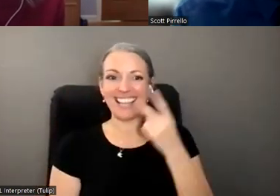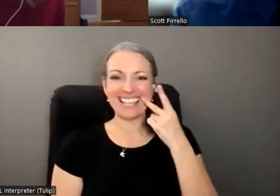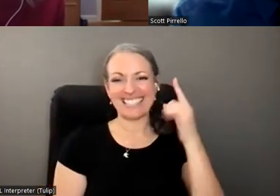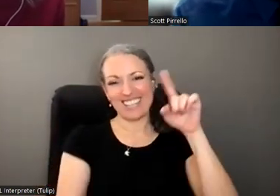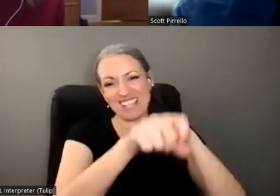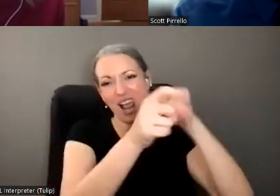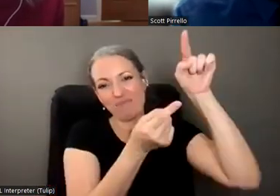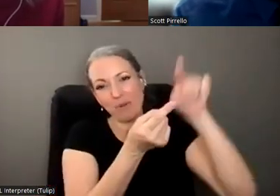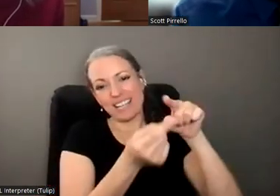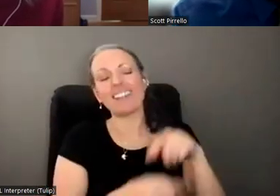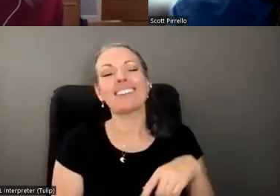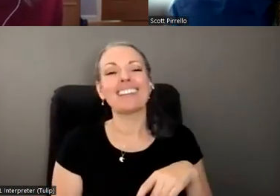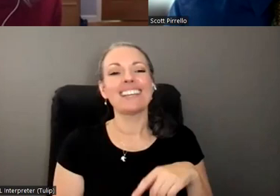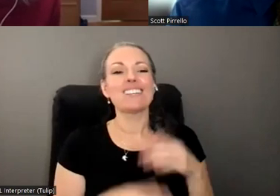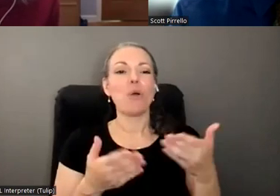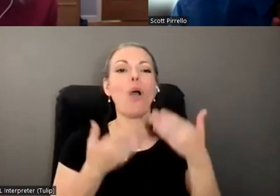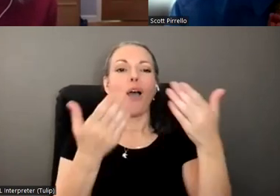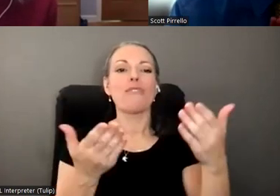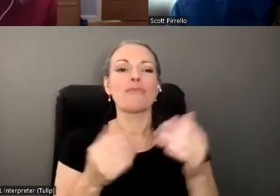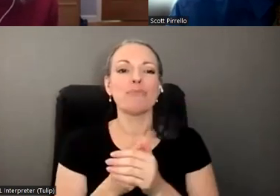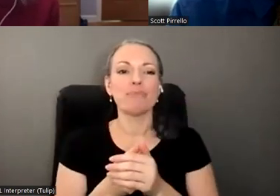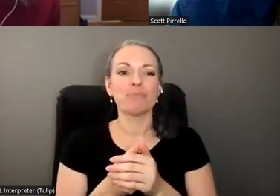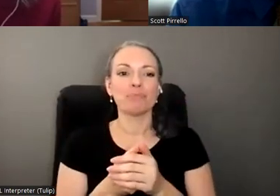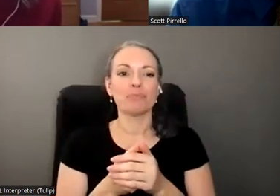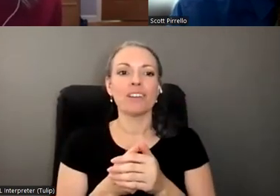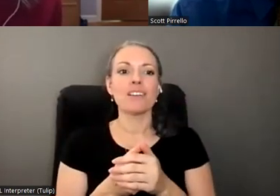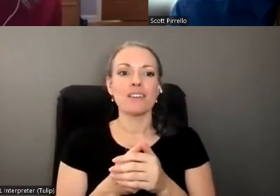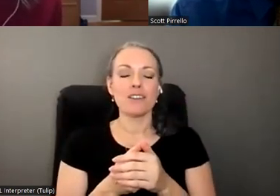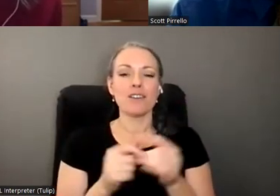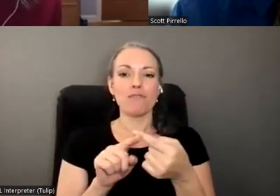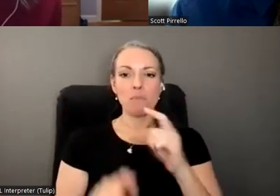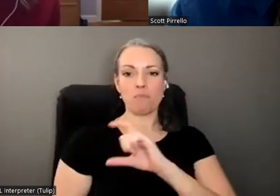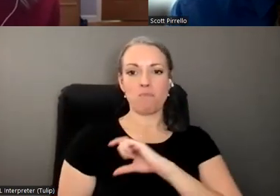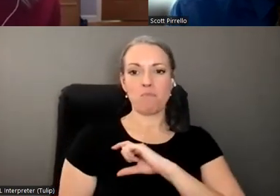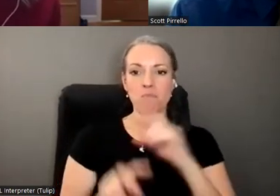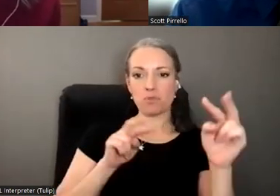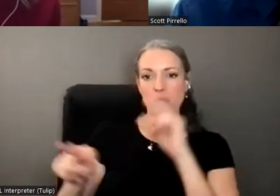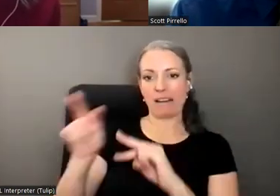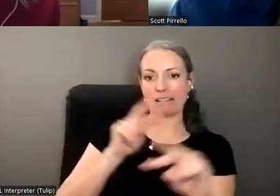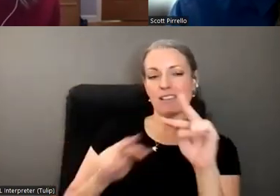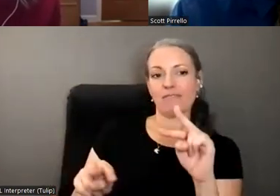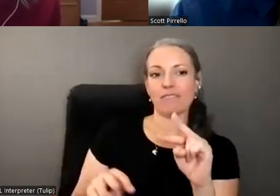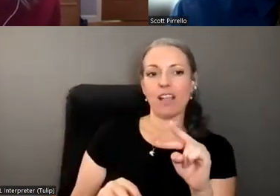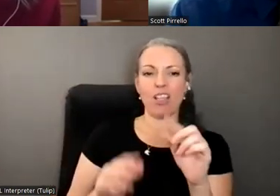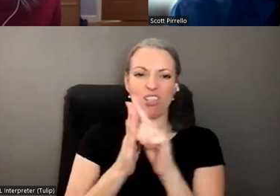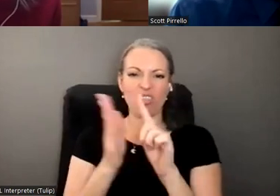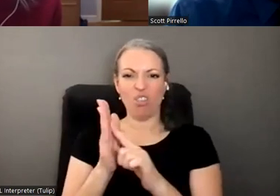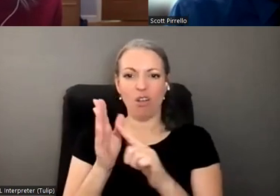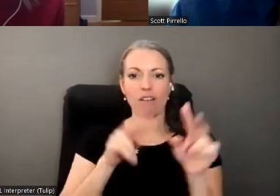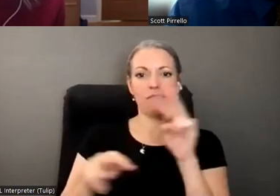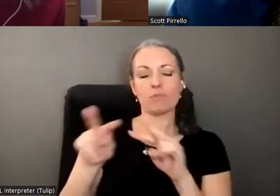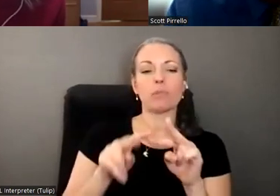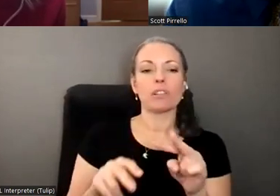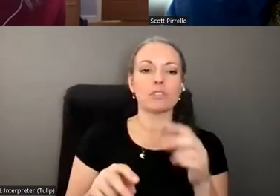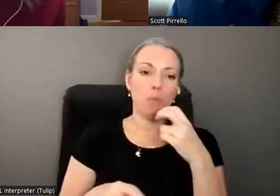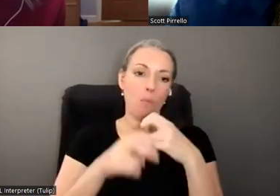I would just offer that, you know, from a law enforcement perspective, resources, you know, is such a problem. And I don't, I